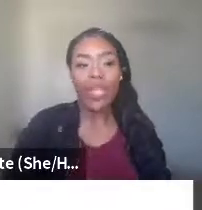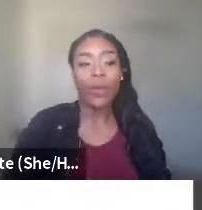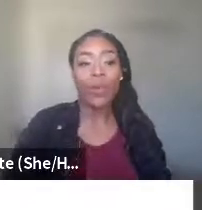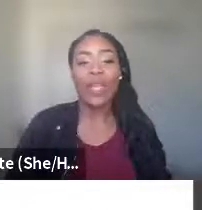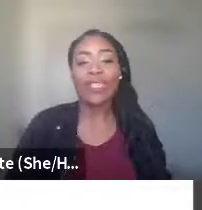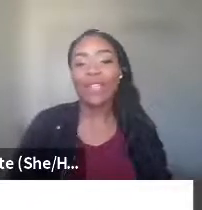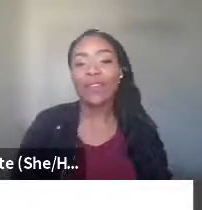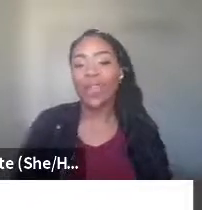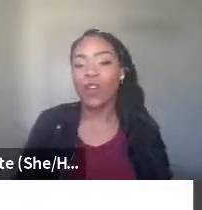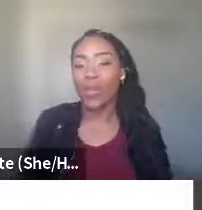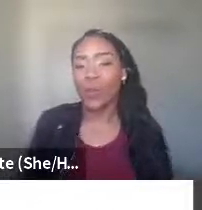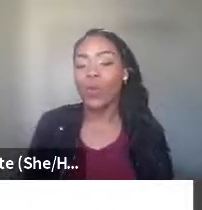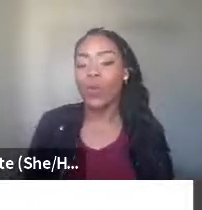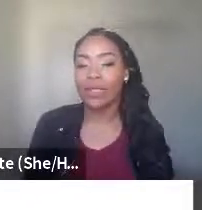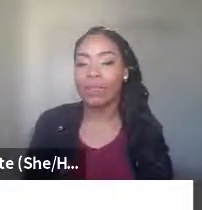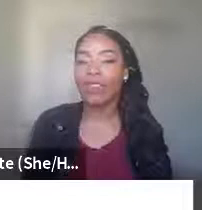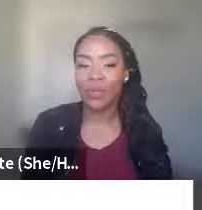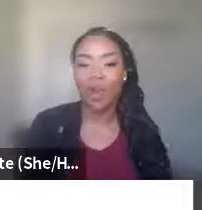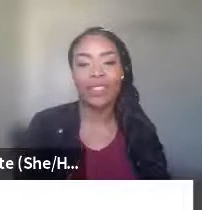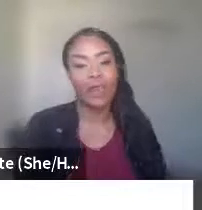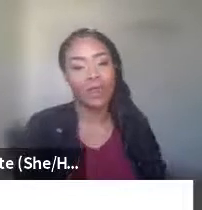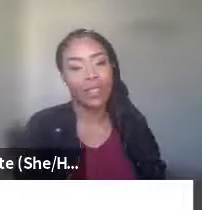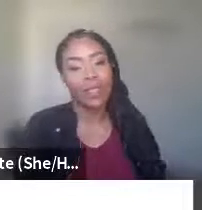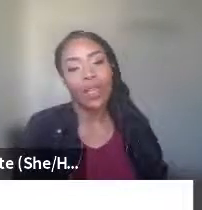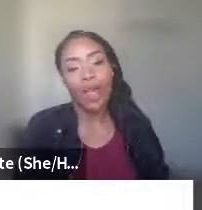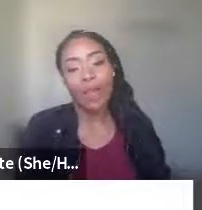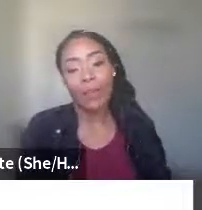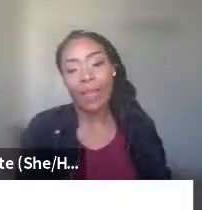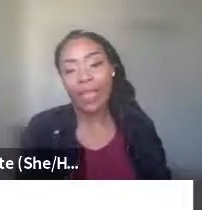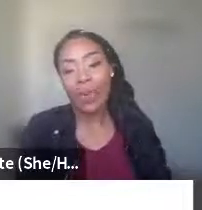So again, we tend to favor people who are similar to ourselves.